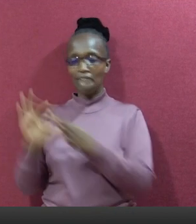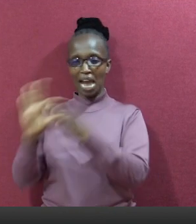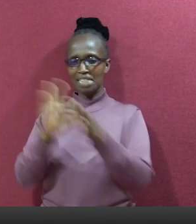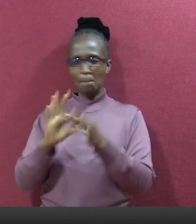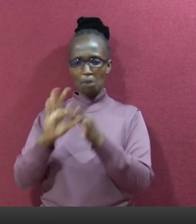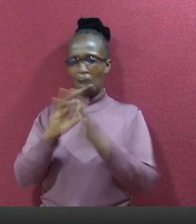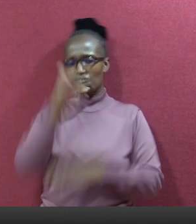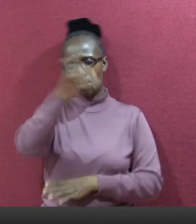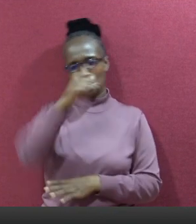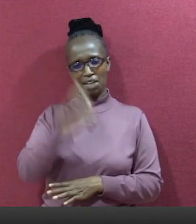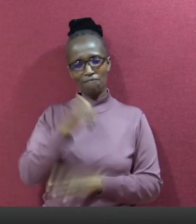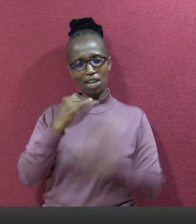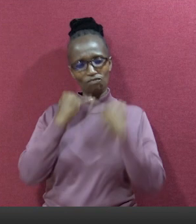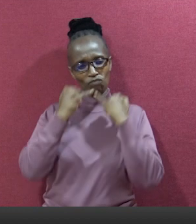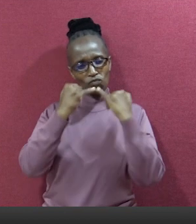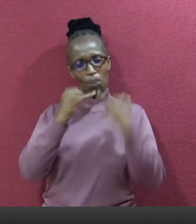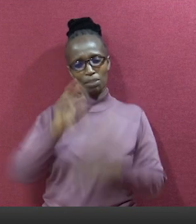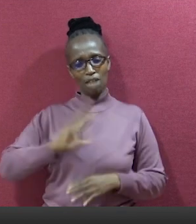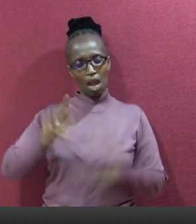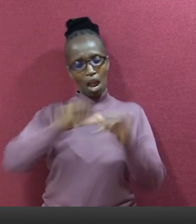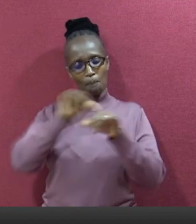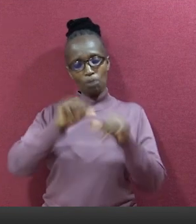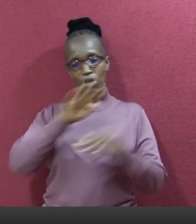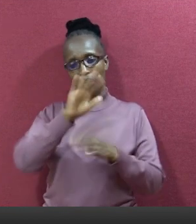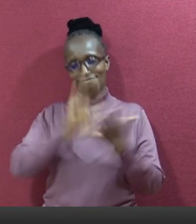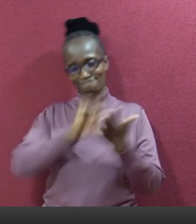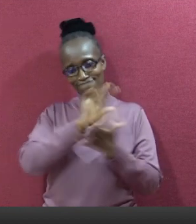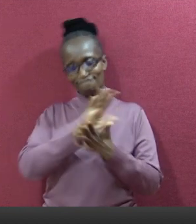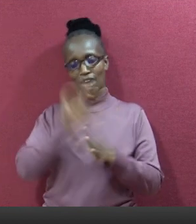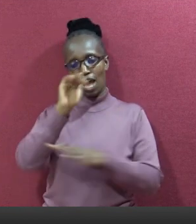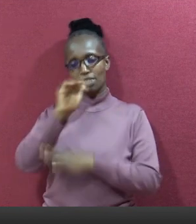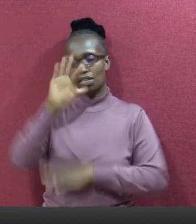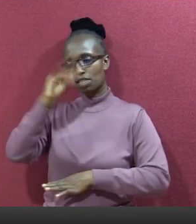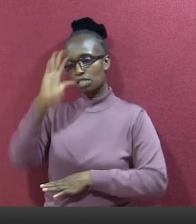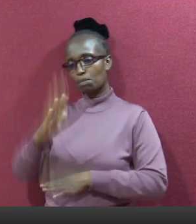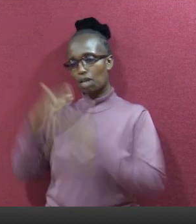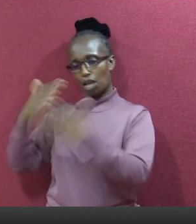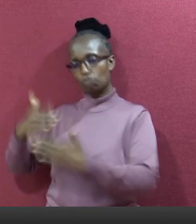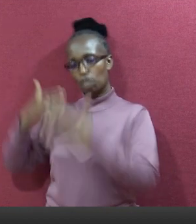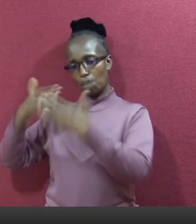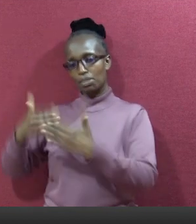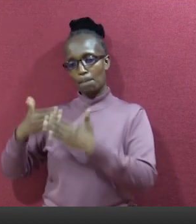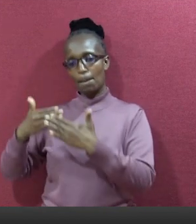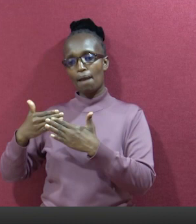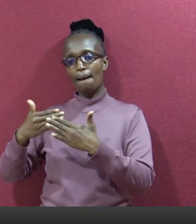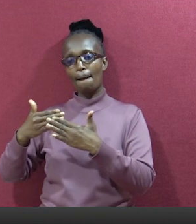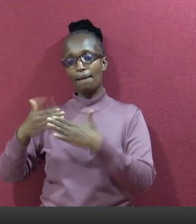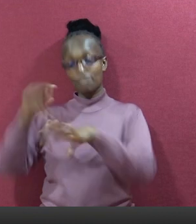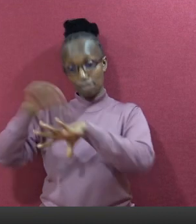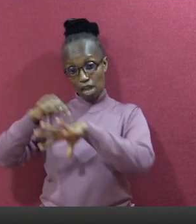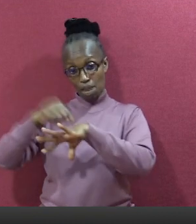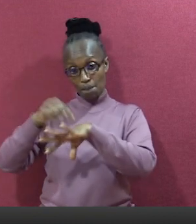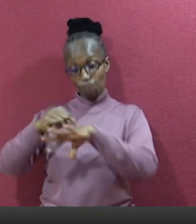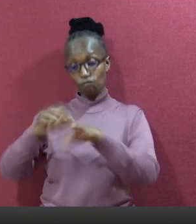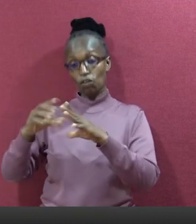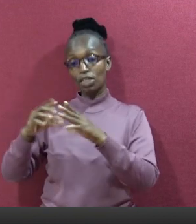haujamfahamisha kuhusu kungatuliwa kwa ke. Hapa kimtaka speaker kuwapa muda kama chama chajubiliku